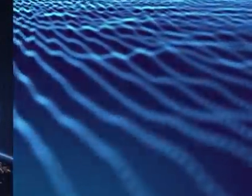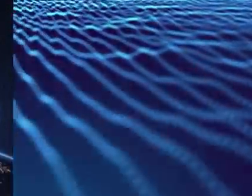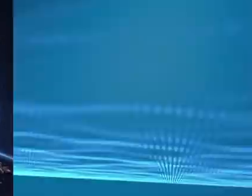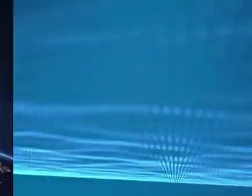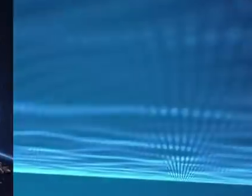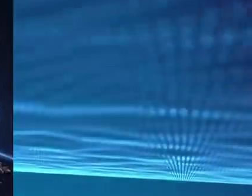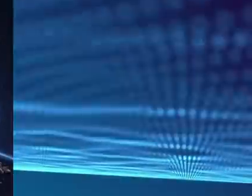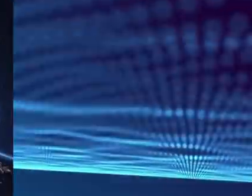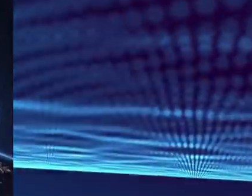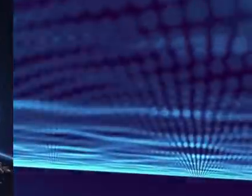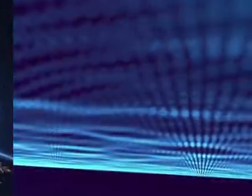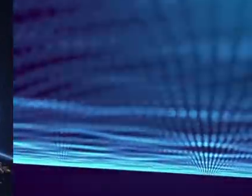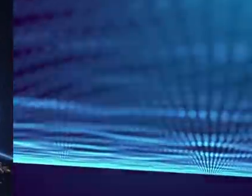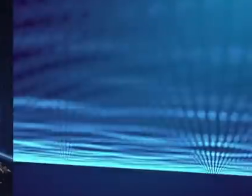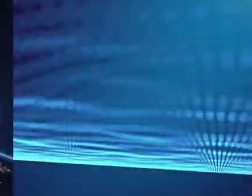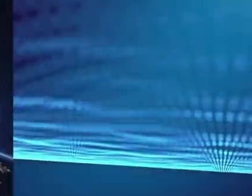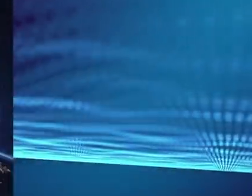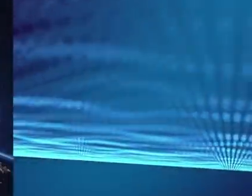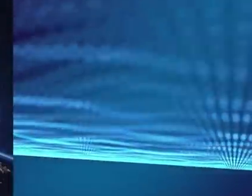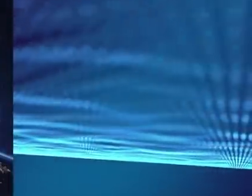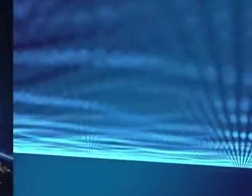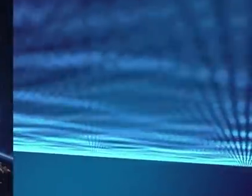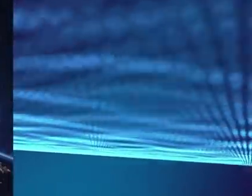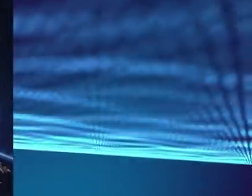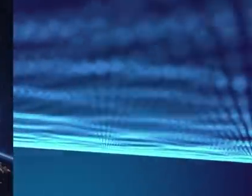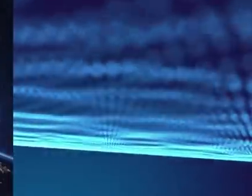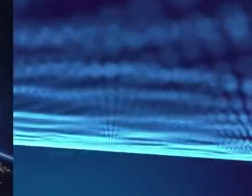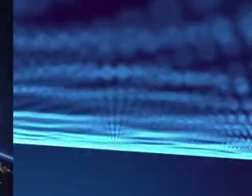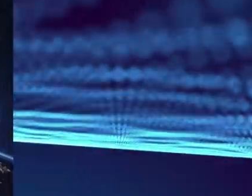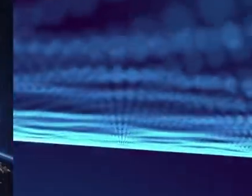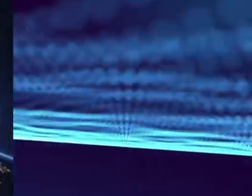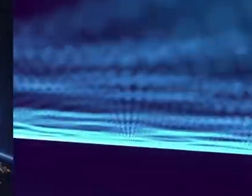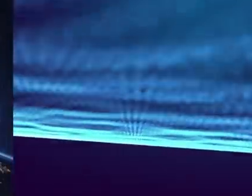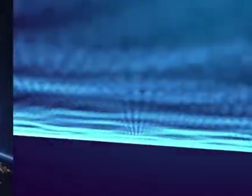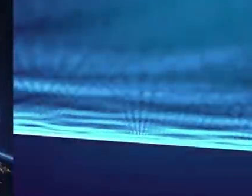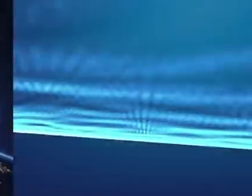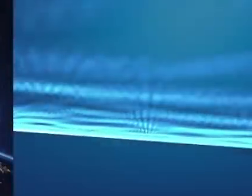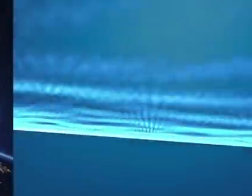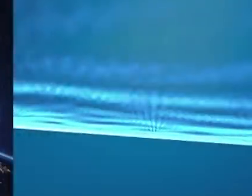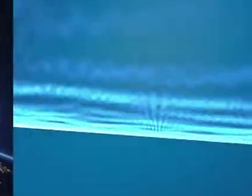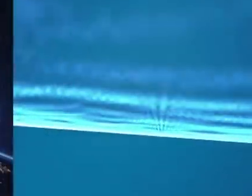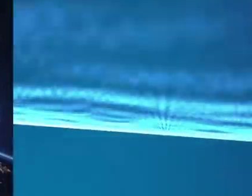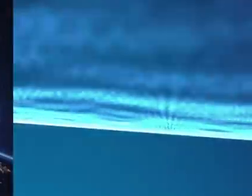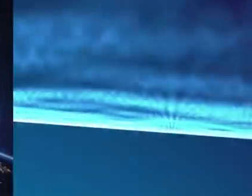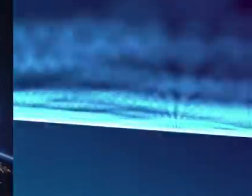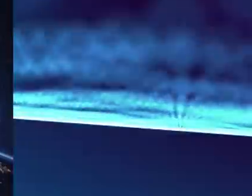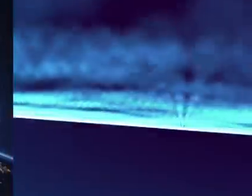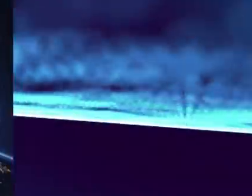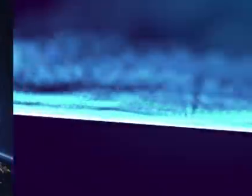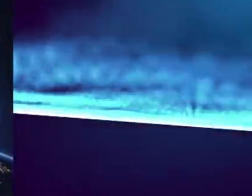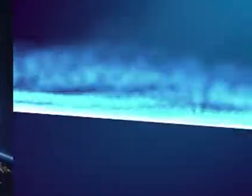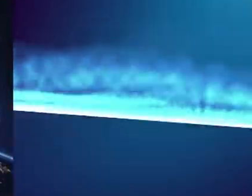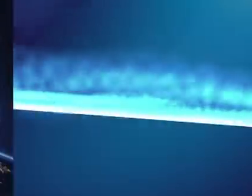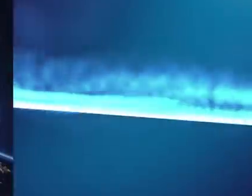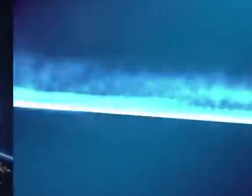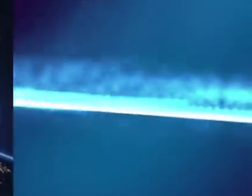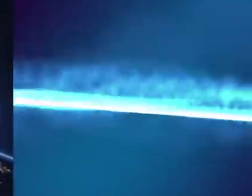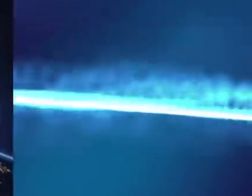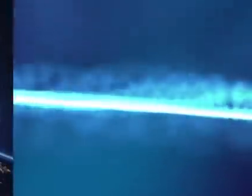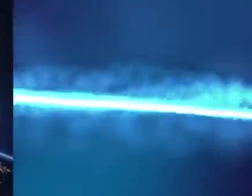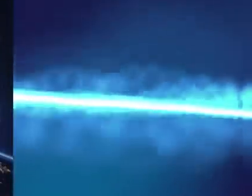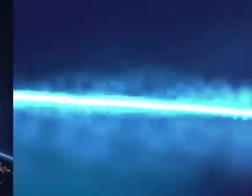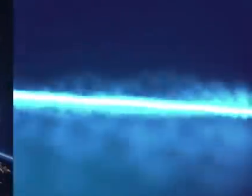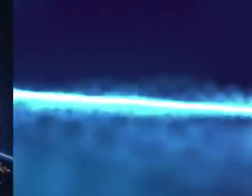Persons who we believe that one, are safe. So, you need to be a green first. That's the first thing. But